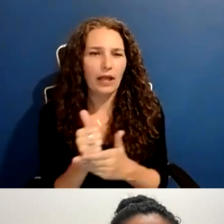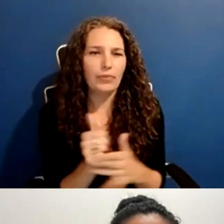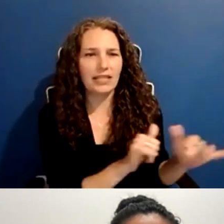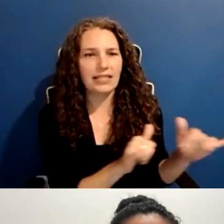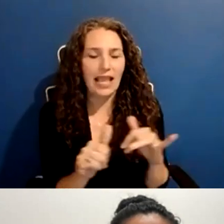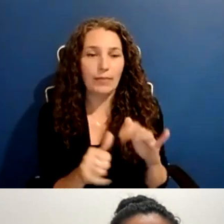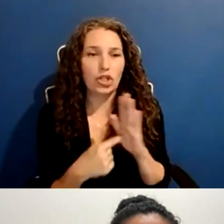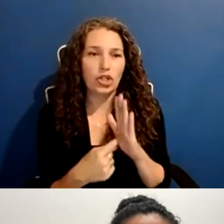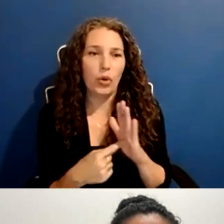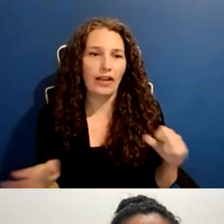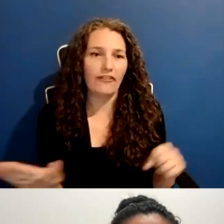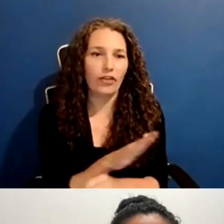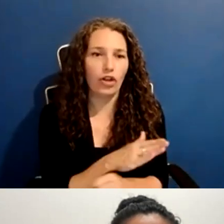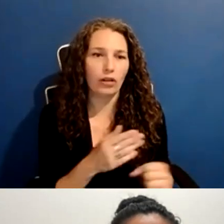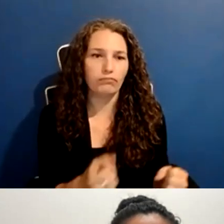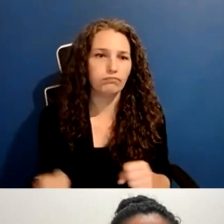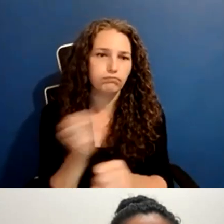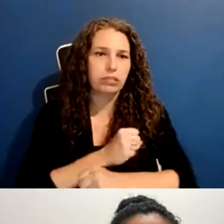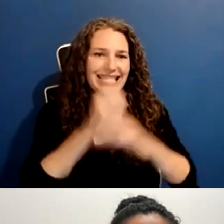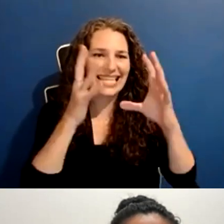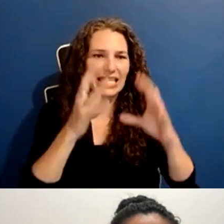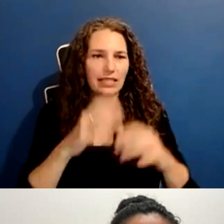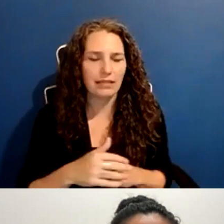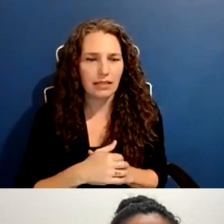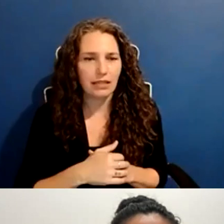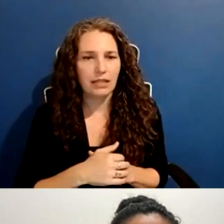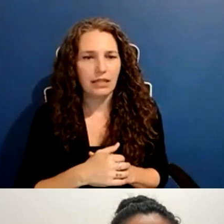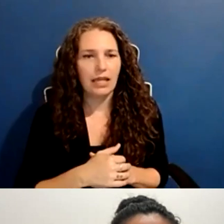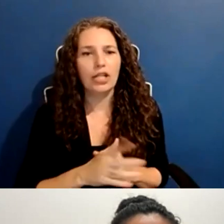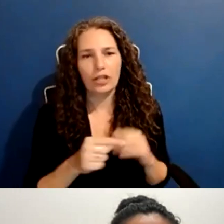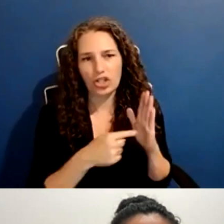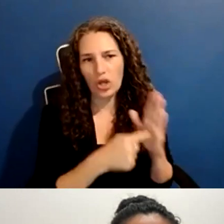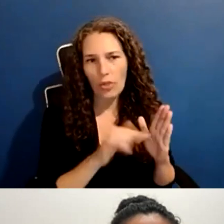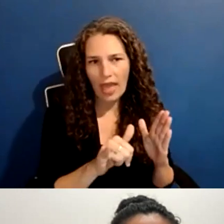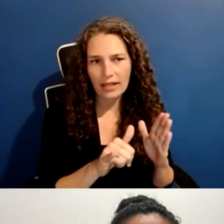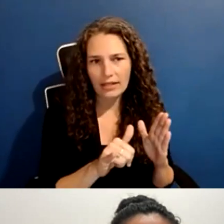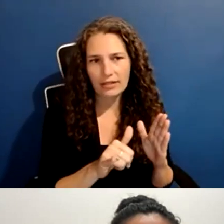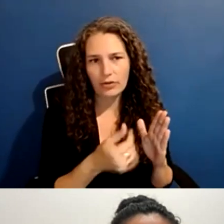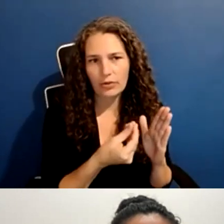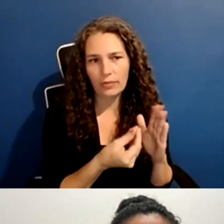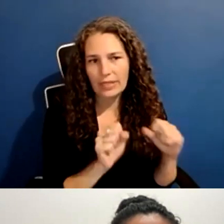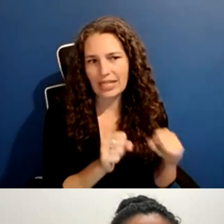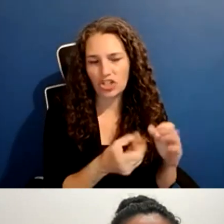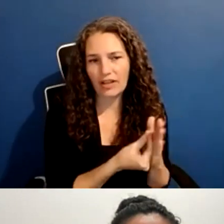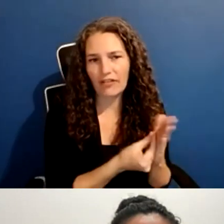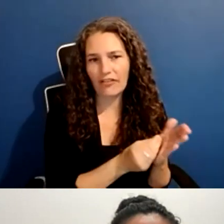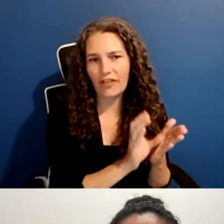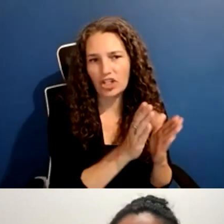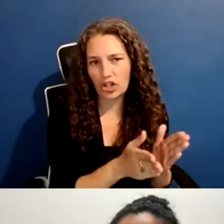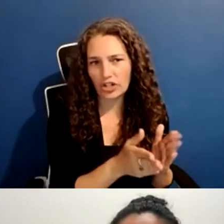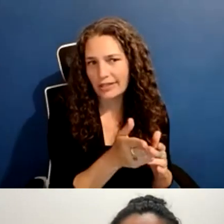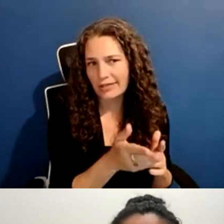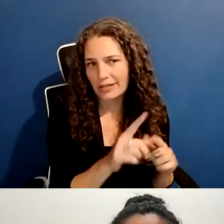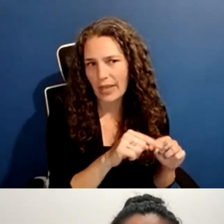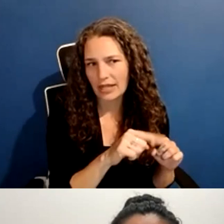that to pitch to, um, funders instead. Um, Maria, as someone who deals with